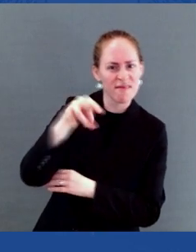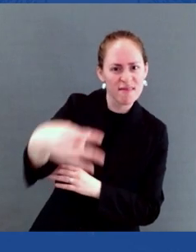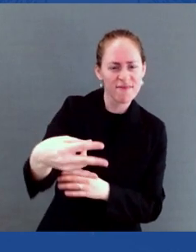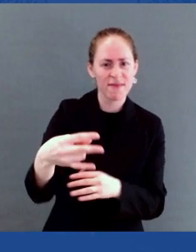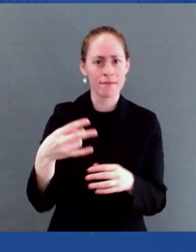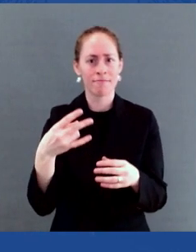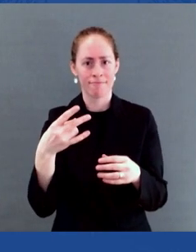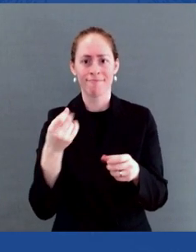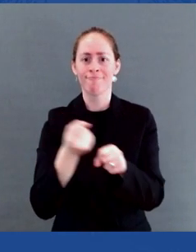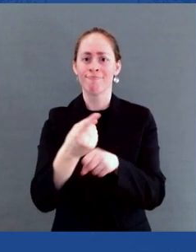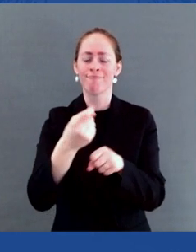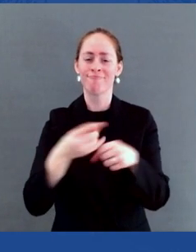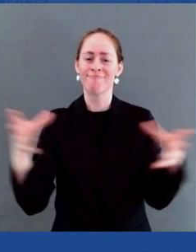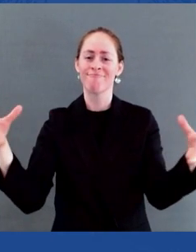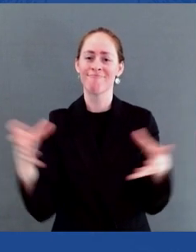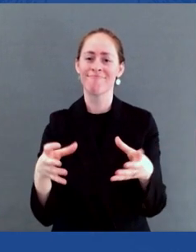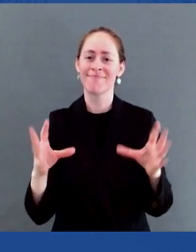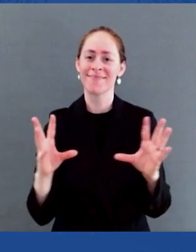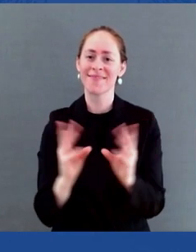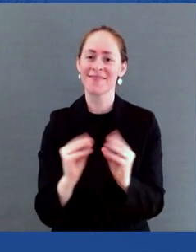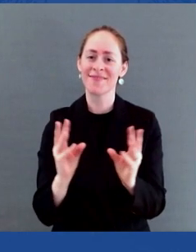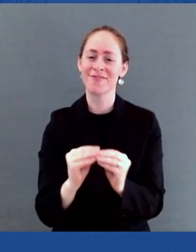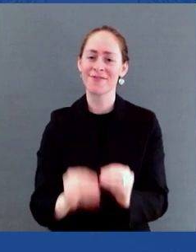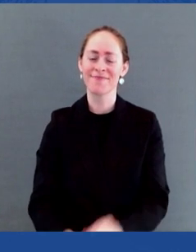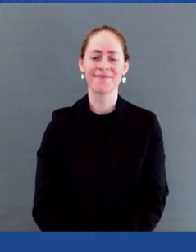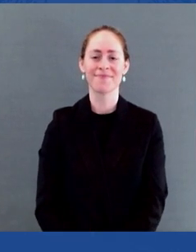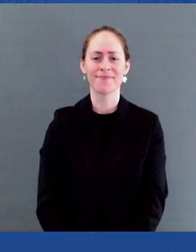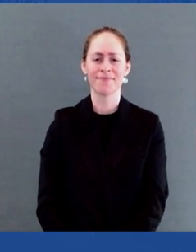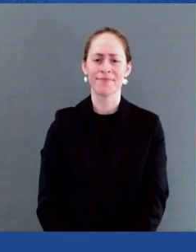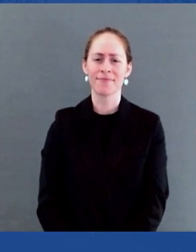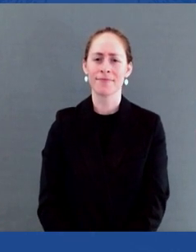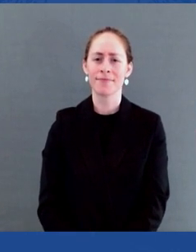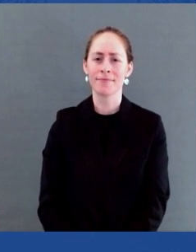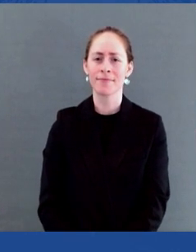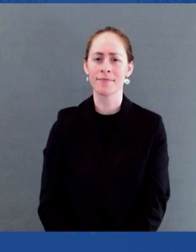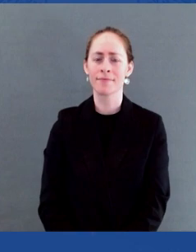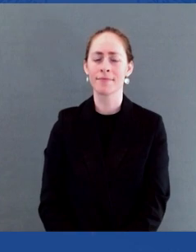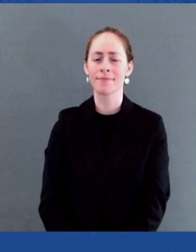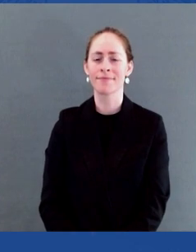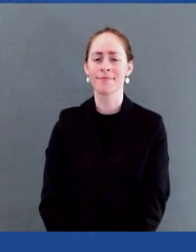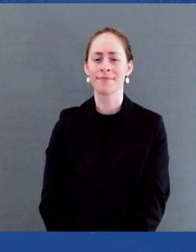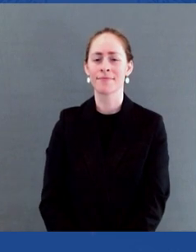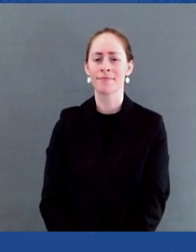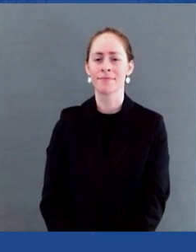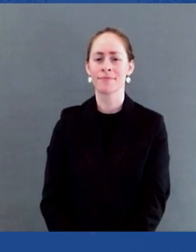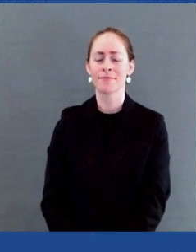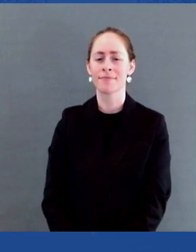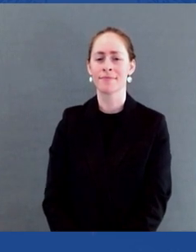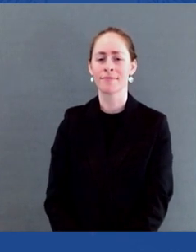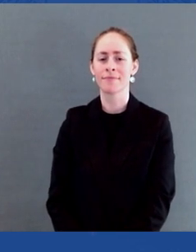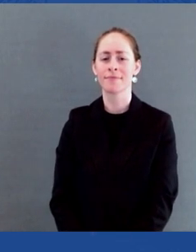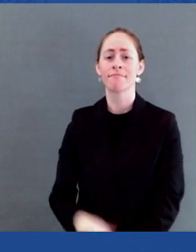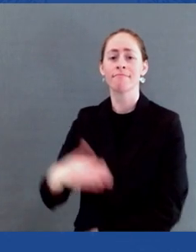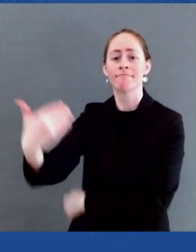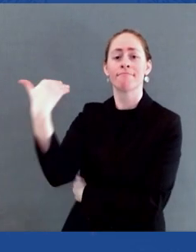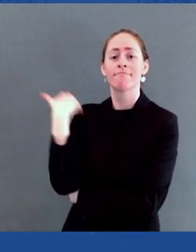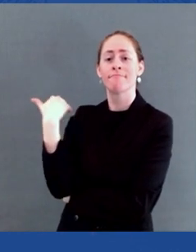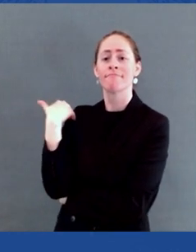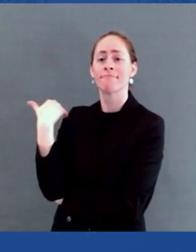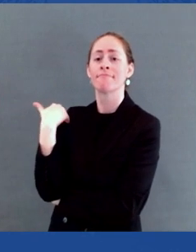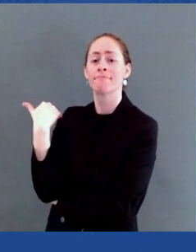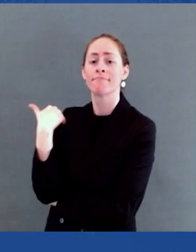Back in June, the Department of Health and Human Services marked the 40th anniversary of the first official report